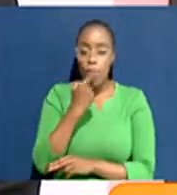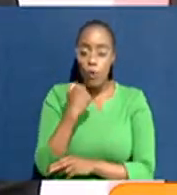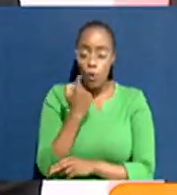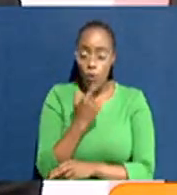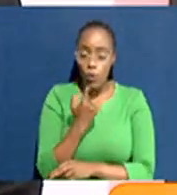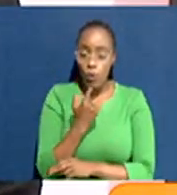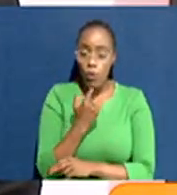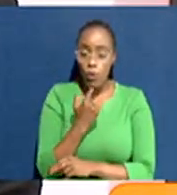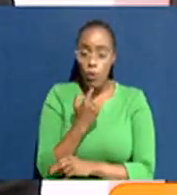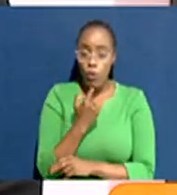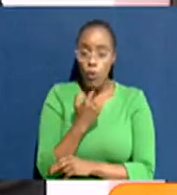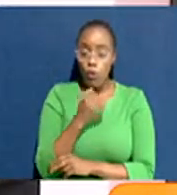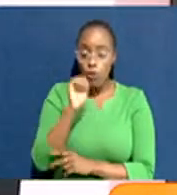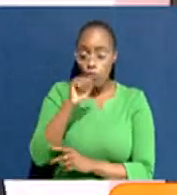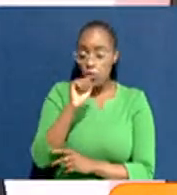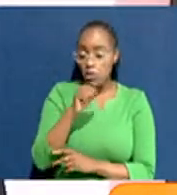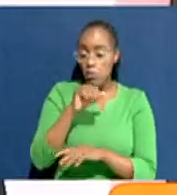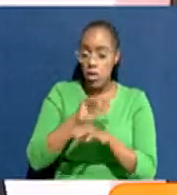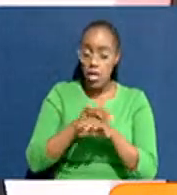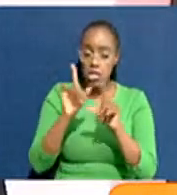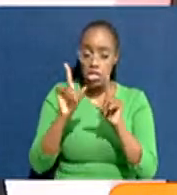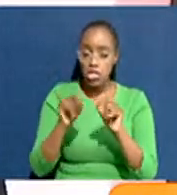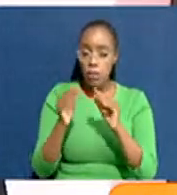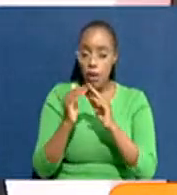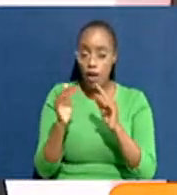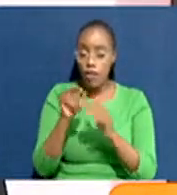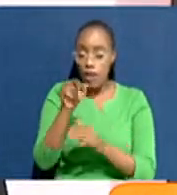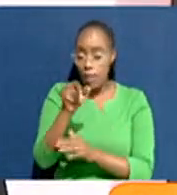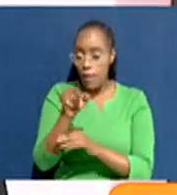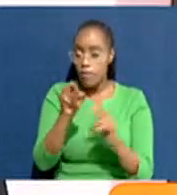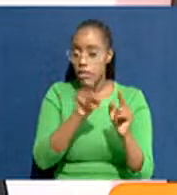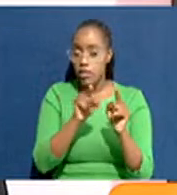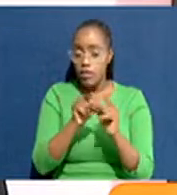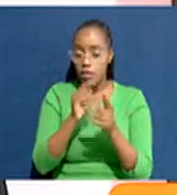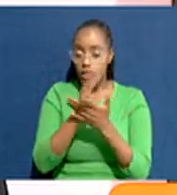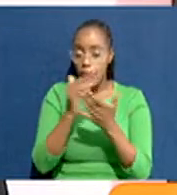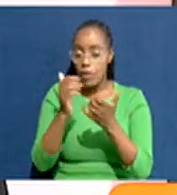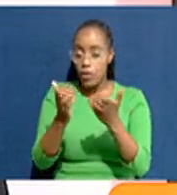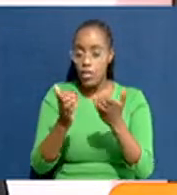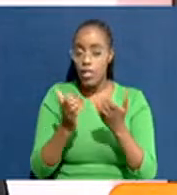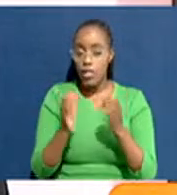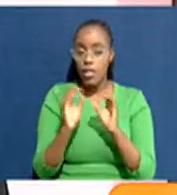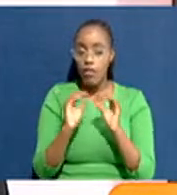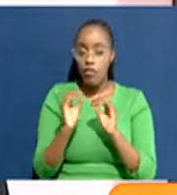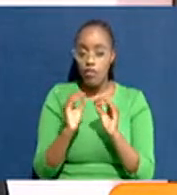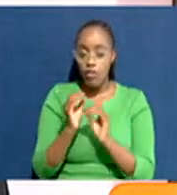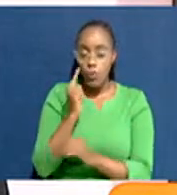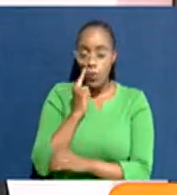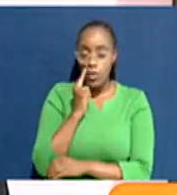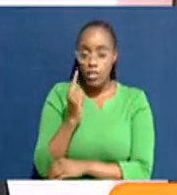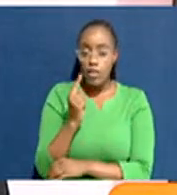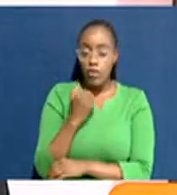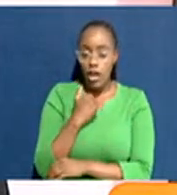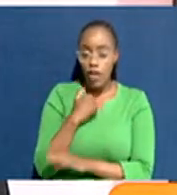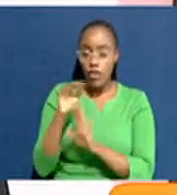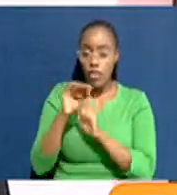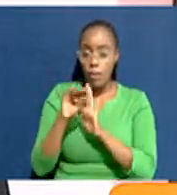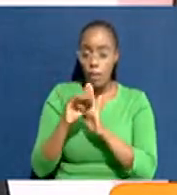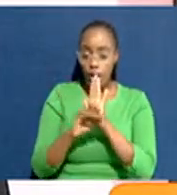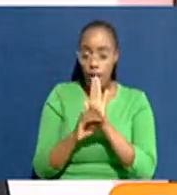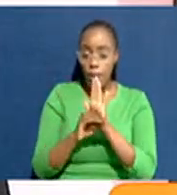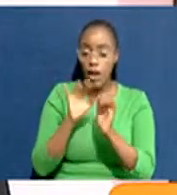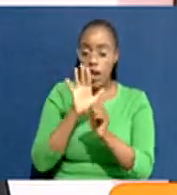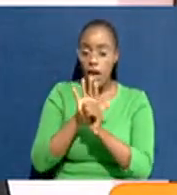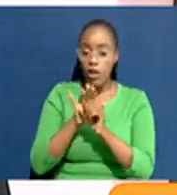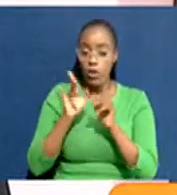do not afford. Yet that is not their greatest need. And as we have seen with Islam upgrading programs, a